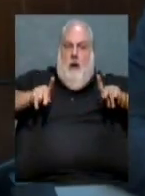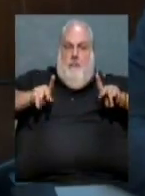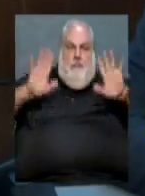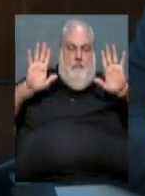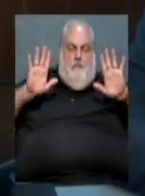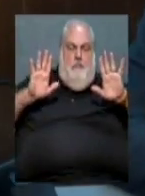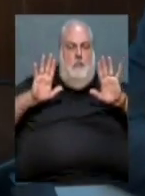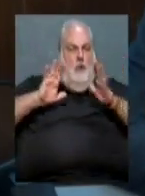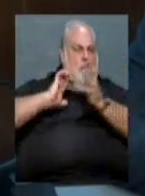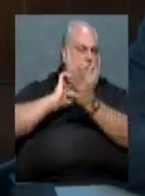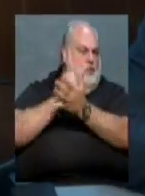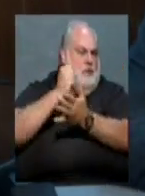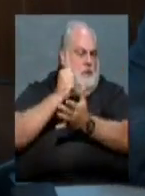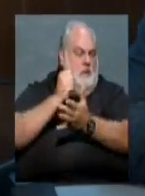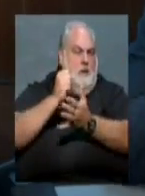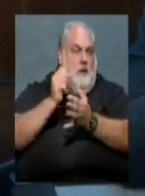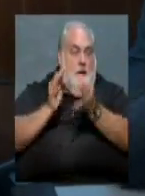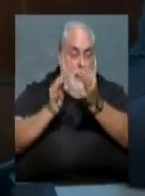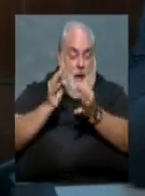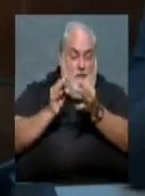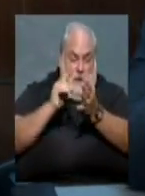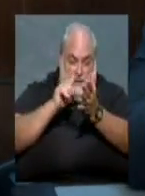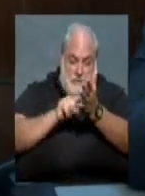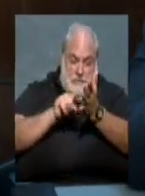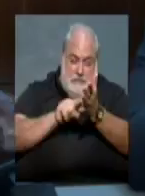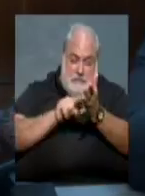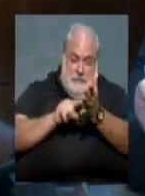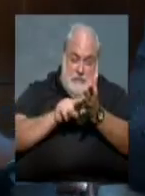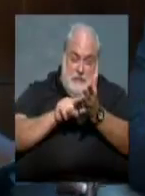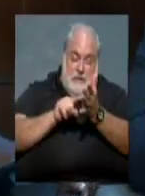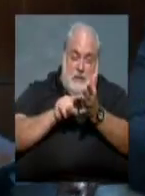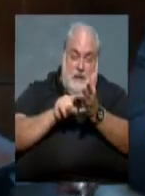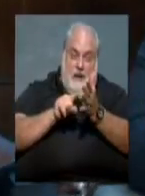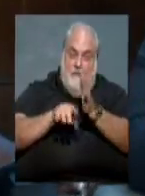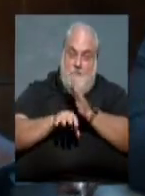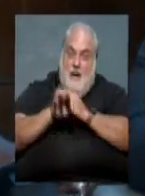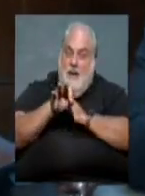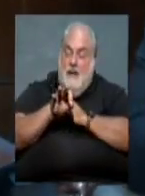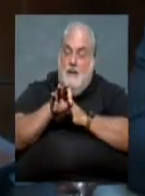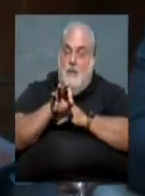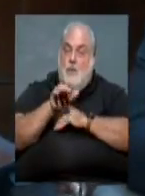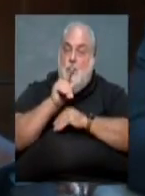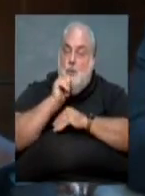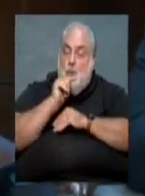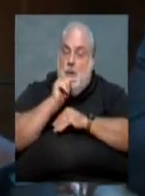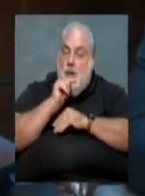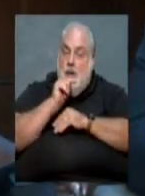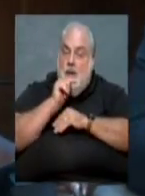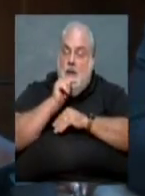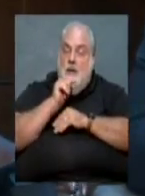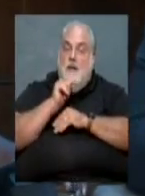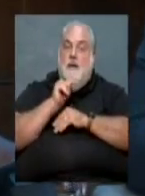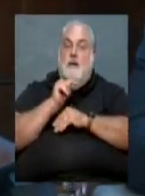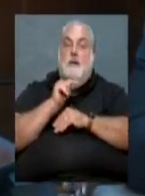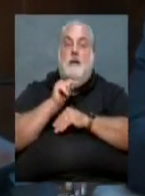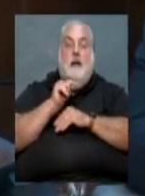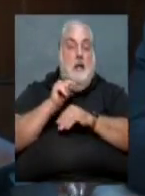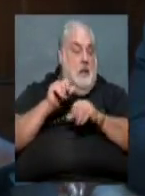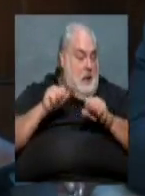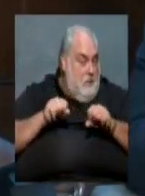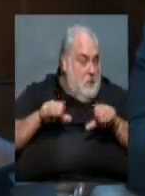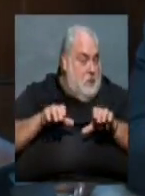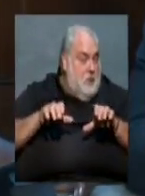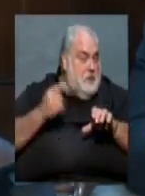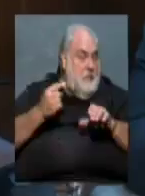there's an opportunity if you start to open up the book early enough to find out whether or not we can do